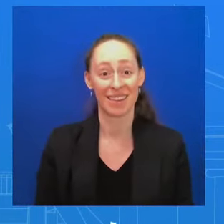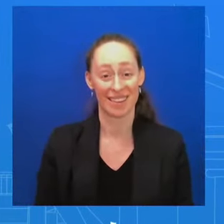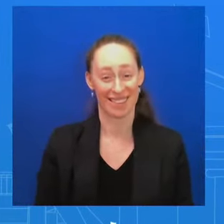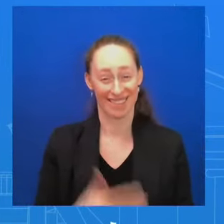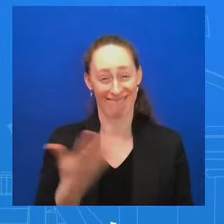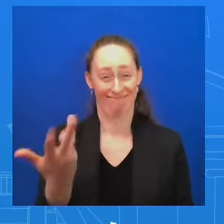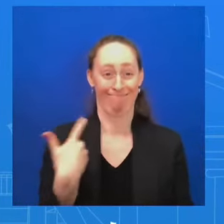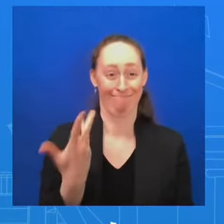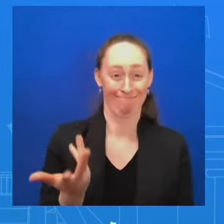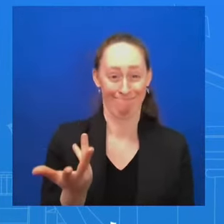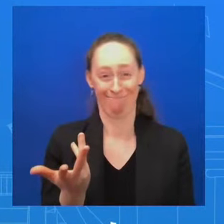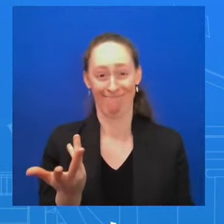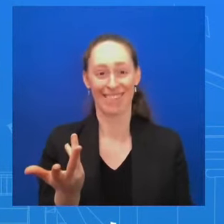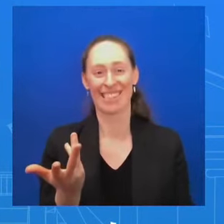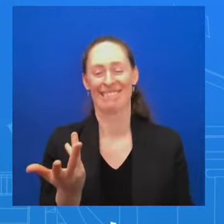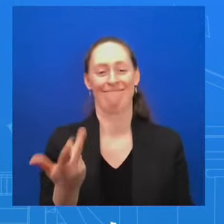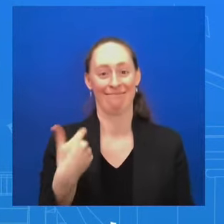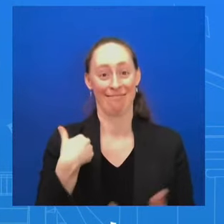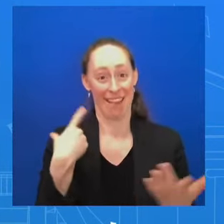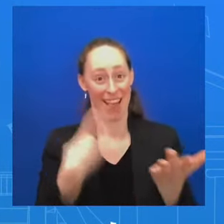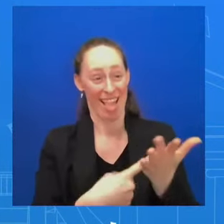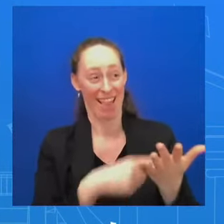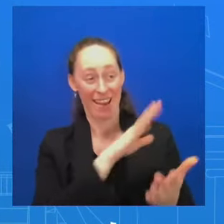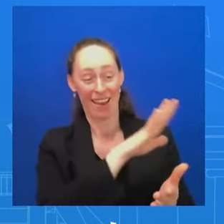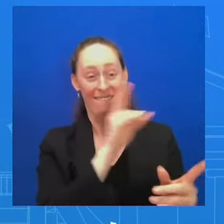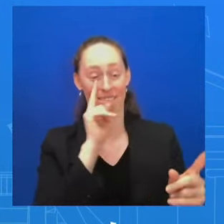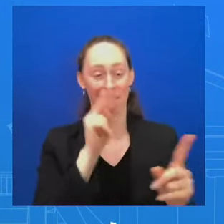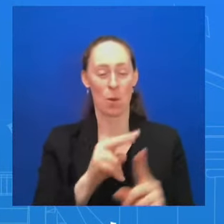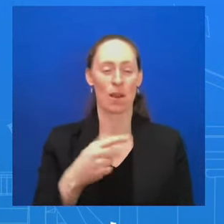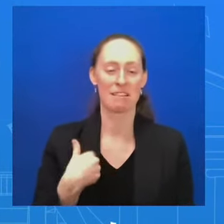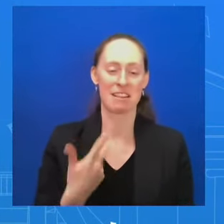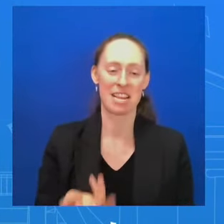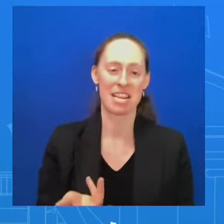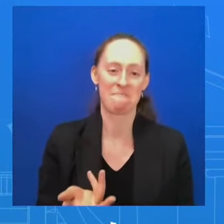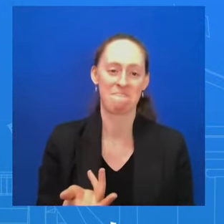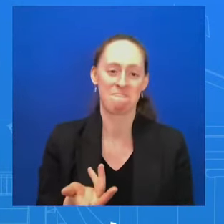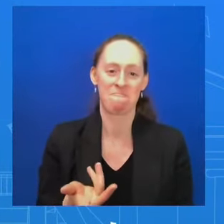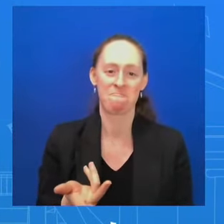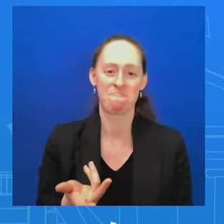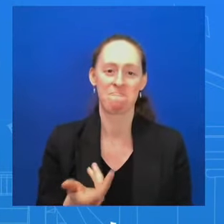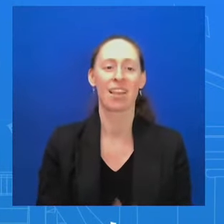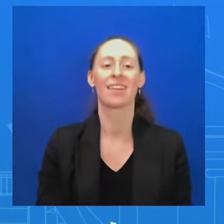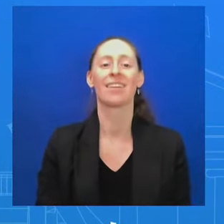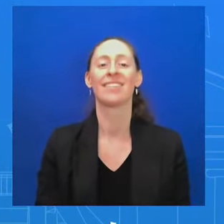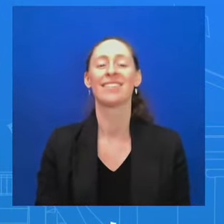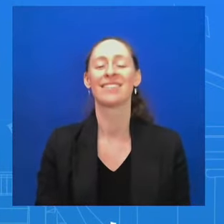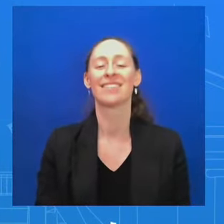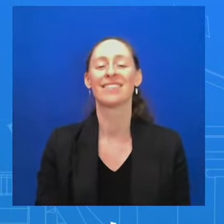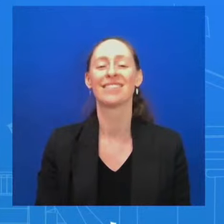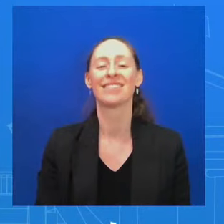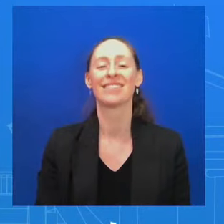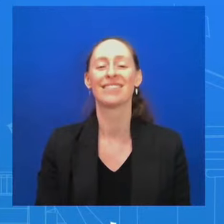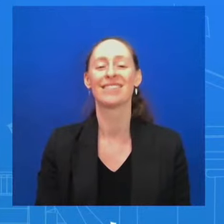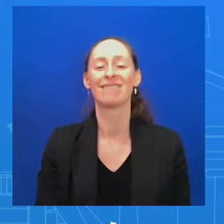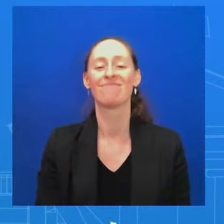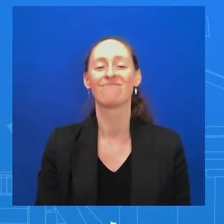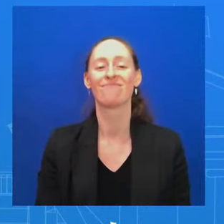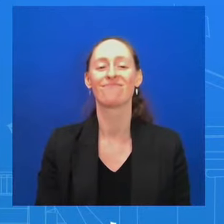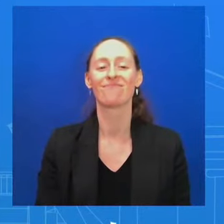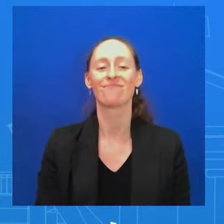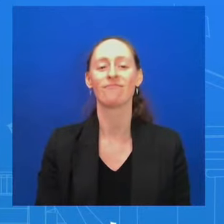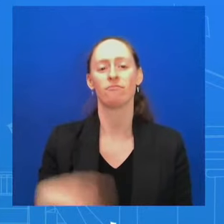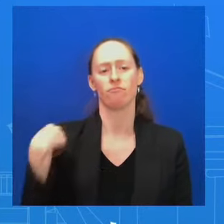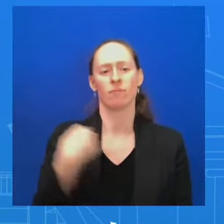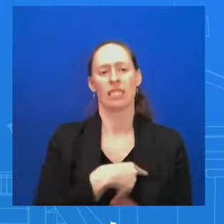of that. All I would tell you is we have expressed our concerns about the manner in